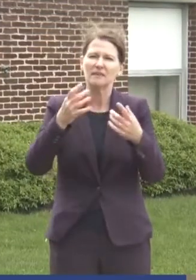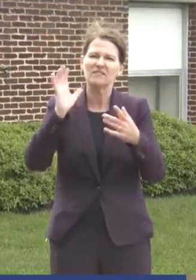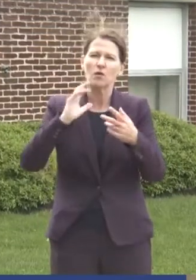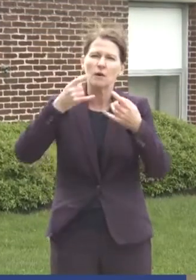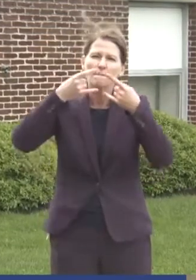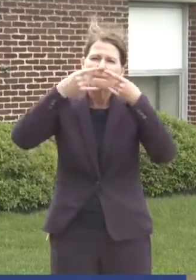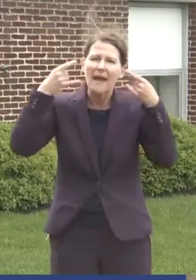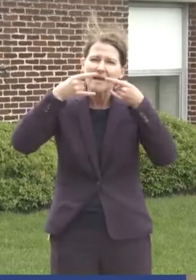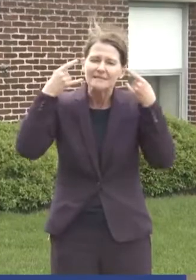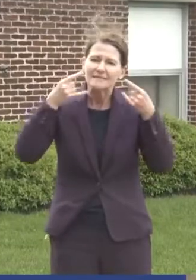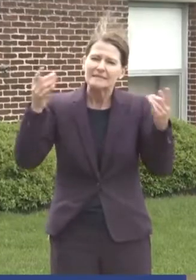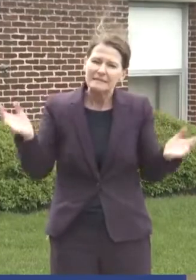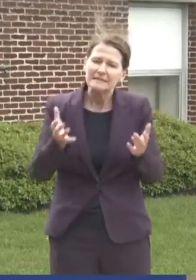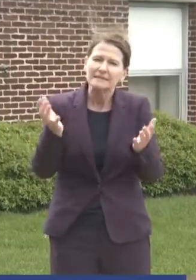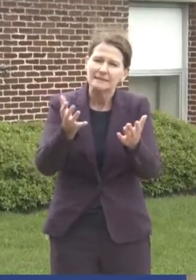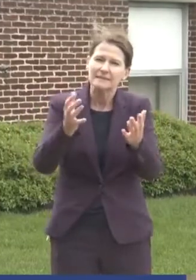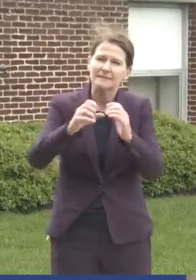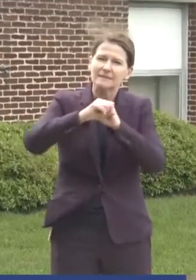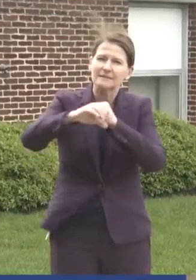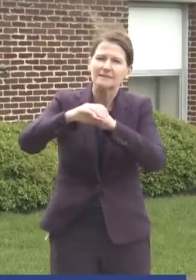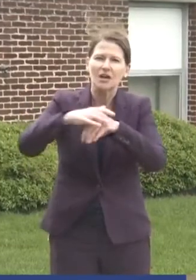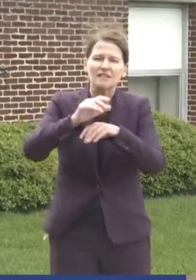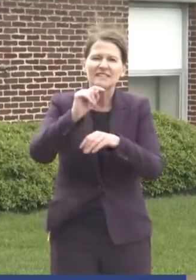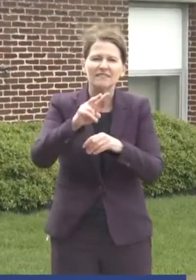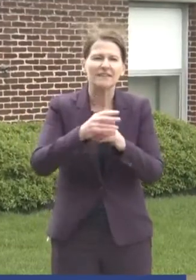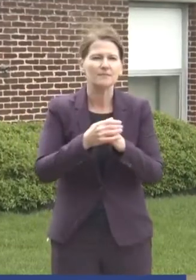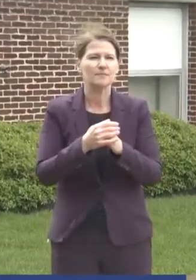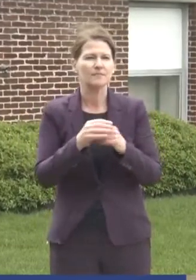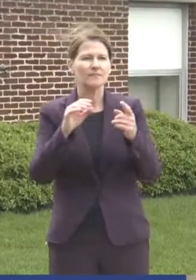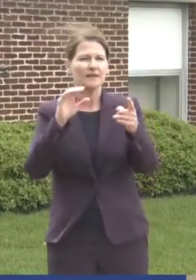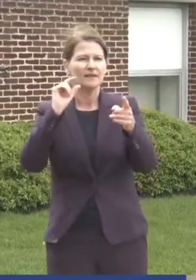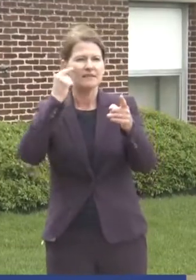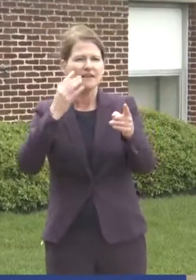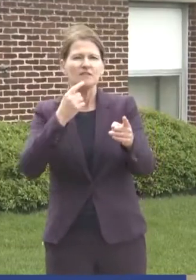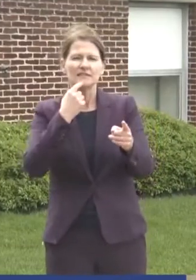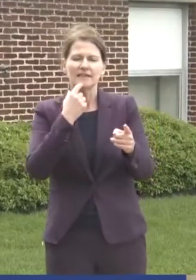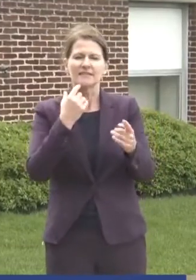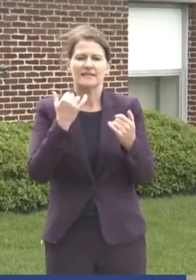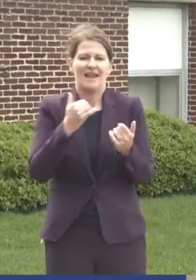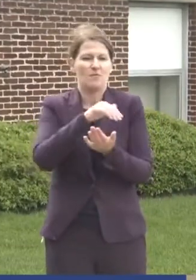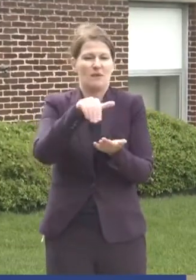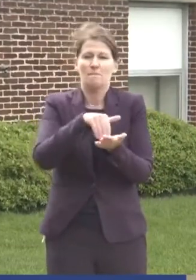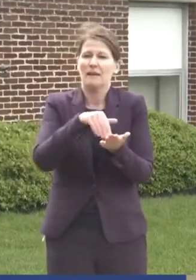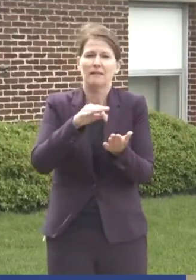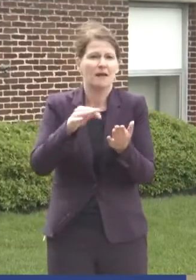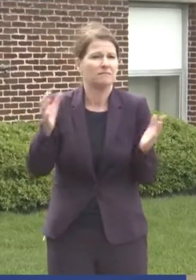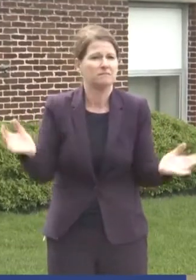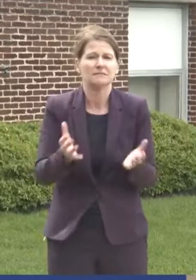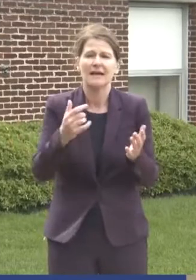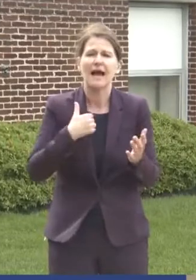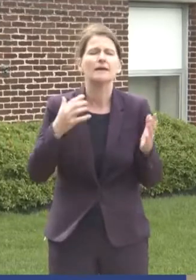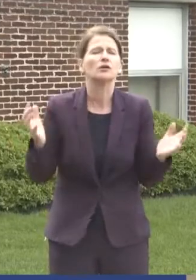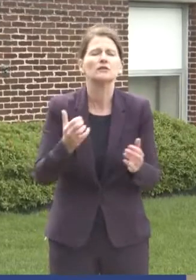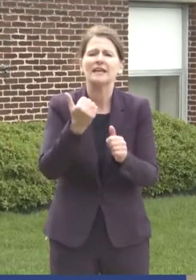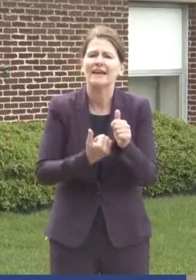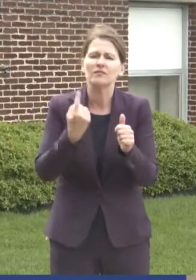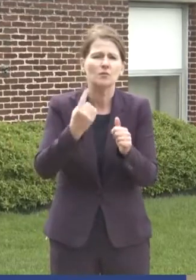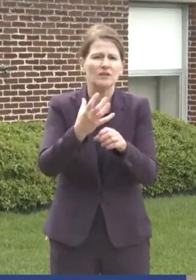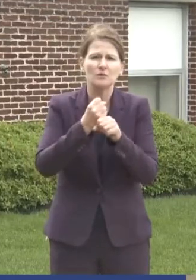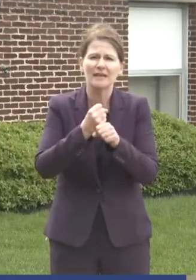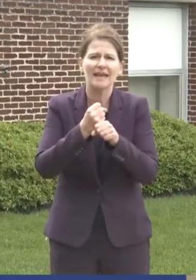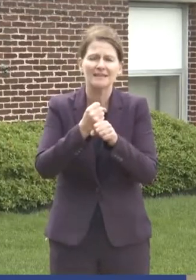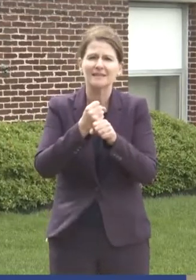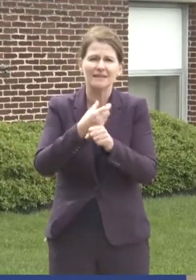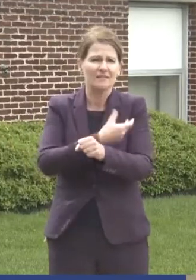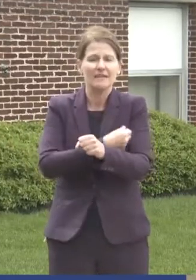that we've seen? Well, I mean, we were in the middle of the campaign to get people. I encourage anyone to get a vaccine. I waited because I didn't